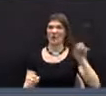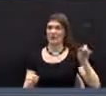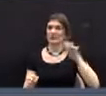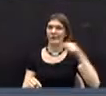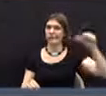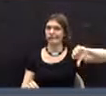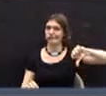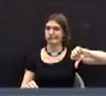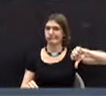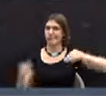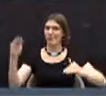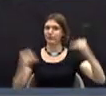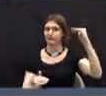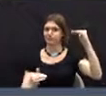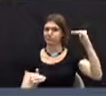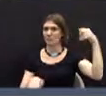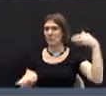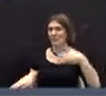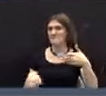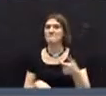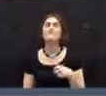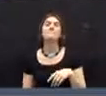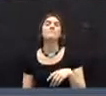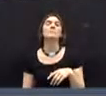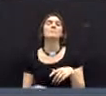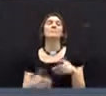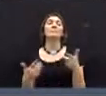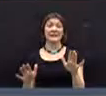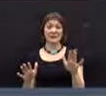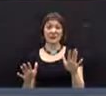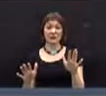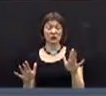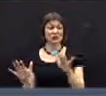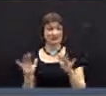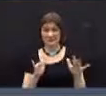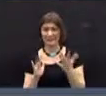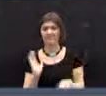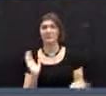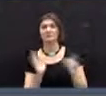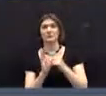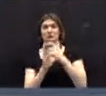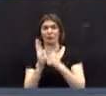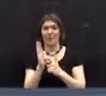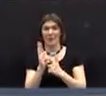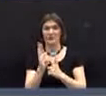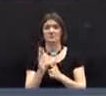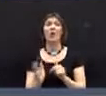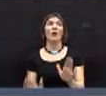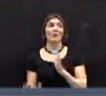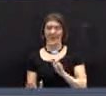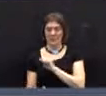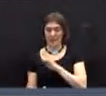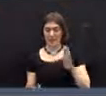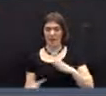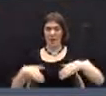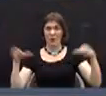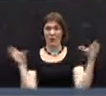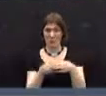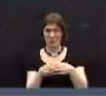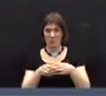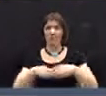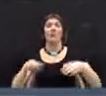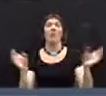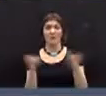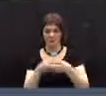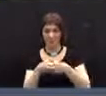previously adopted by town meeting. Following the referendum, the select board has had a